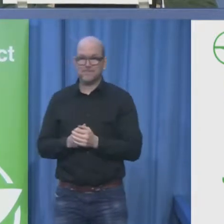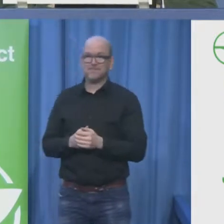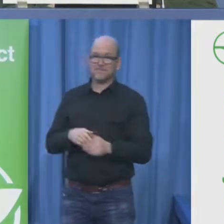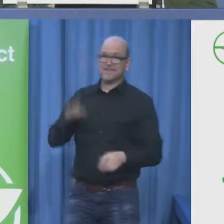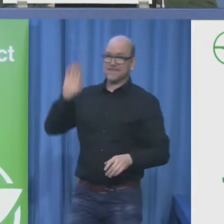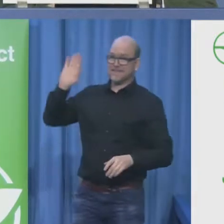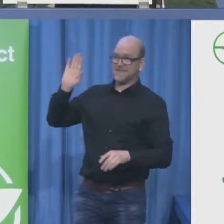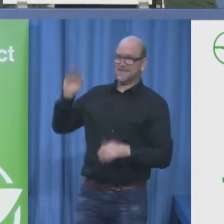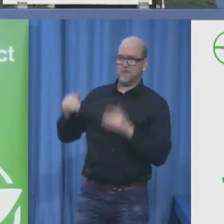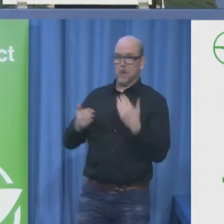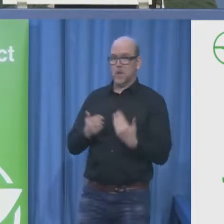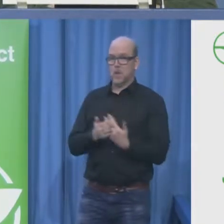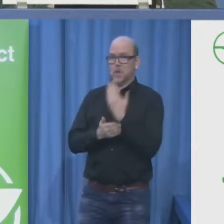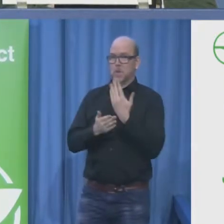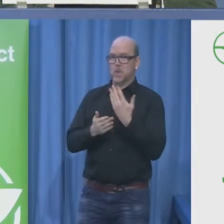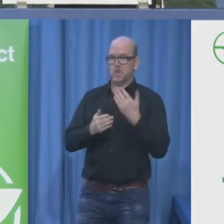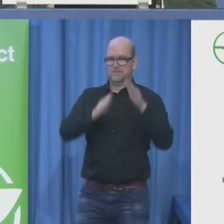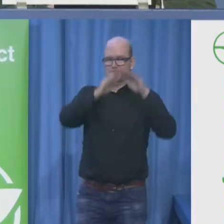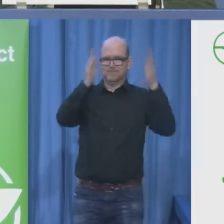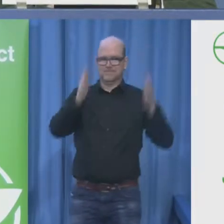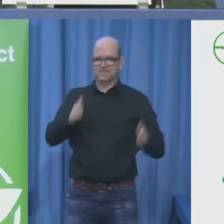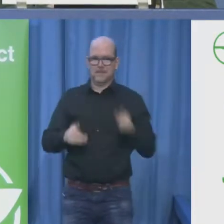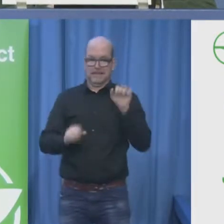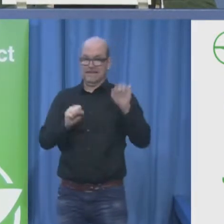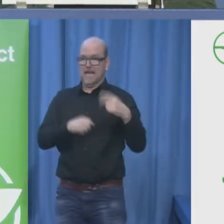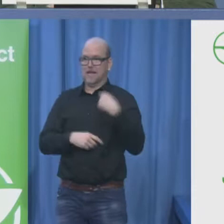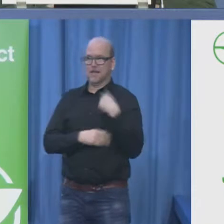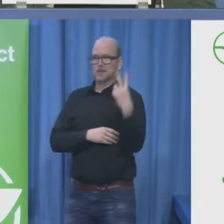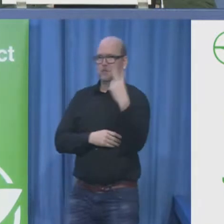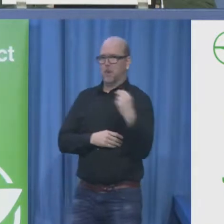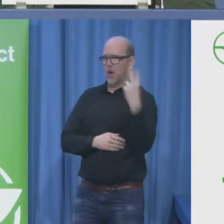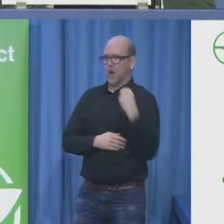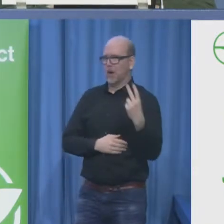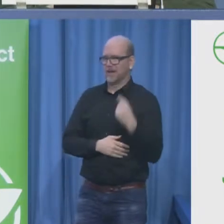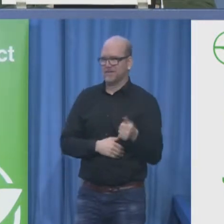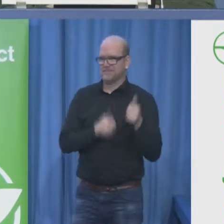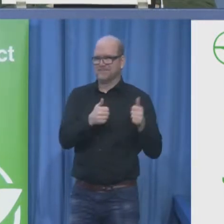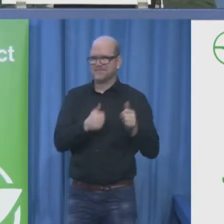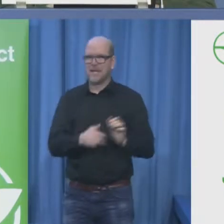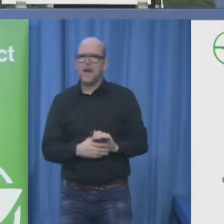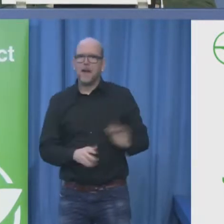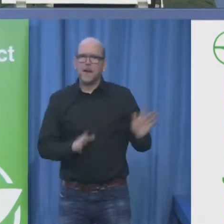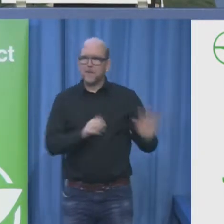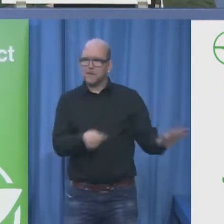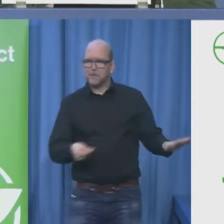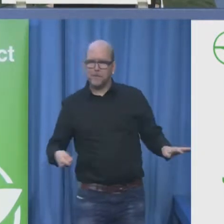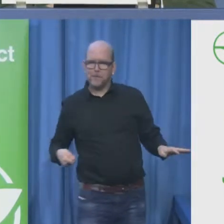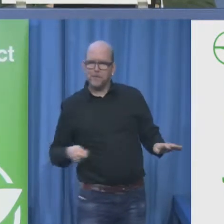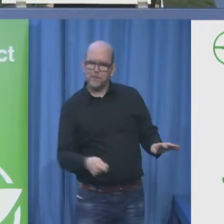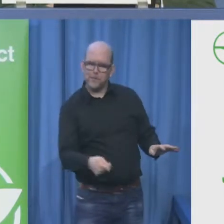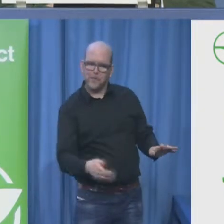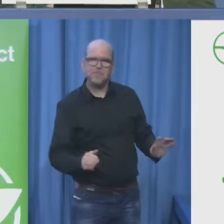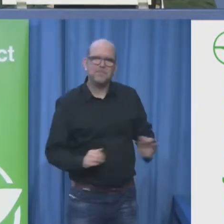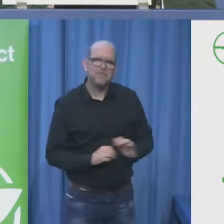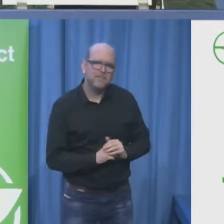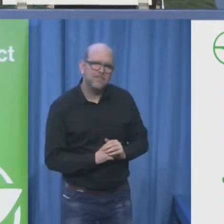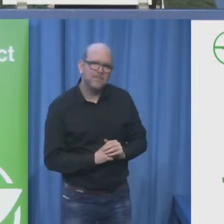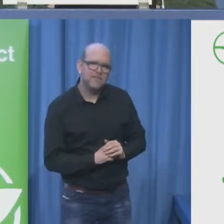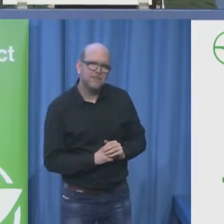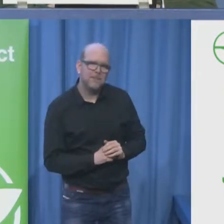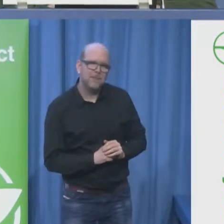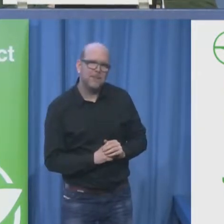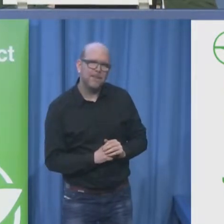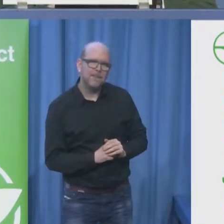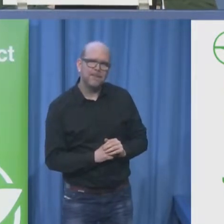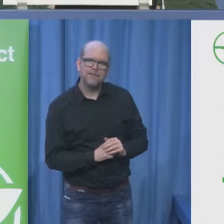much easier of course you mightn't always want to hear what it's got to say to you the last thing i need reading out loud to me at the start of